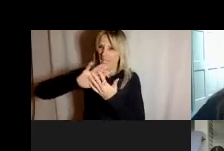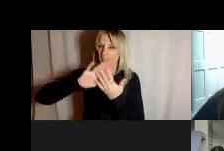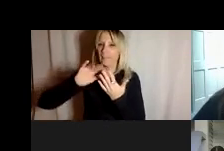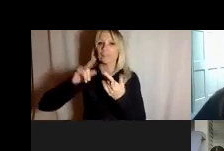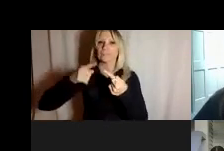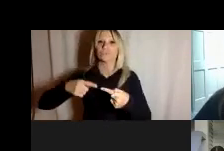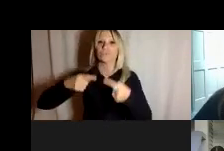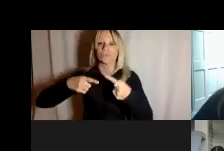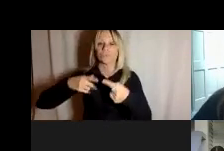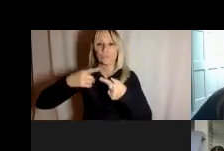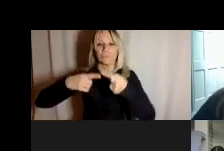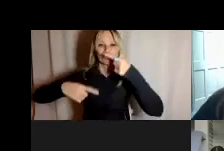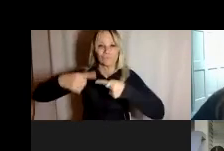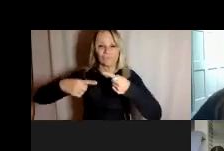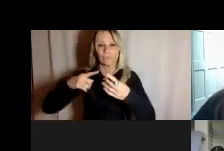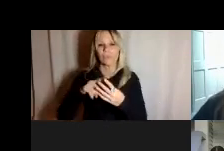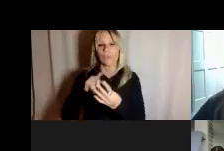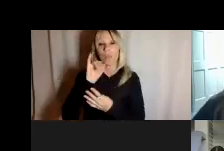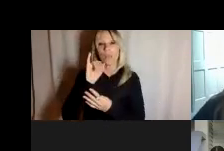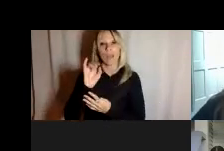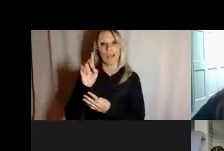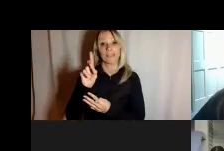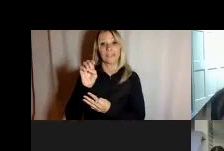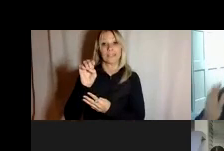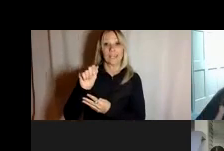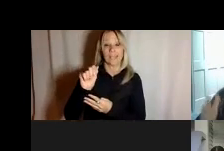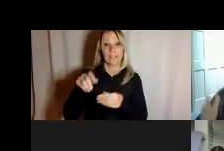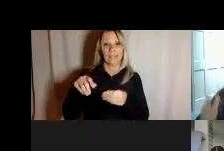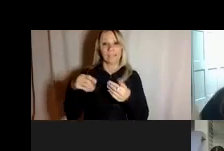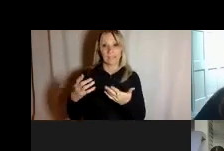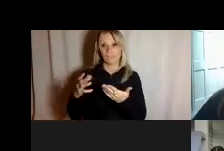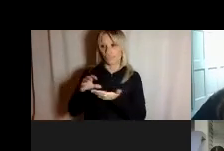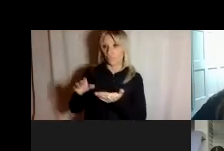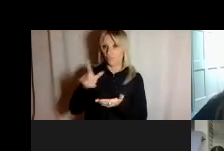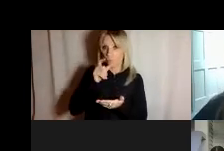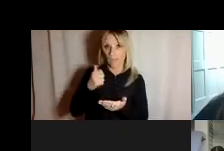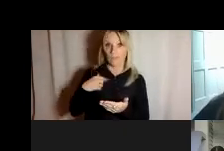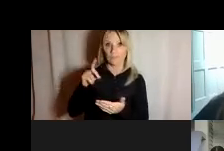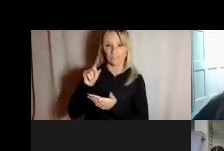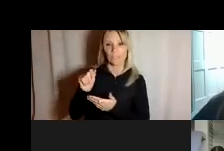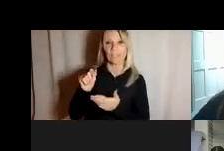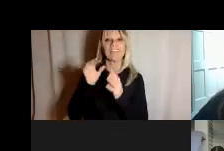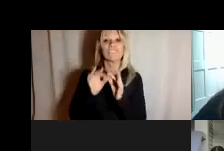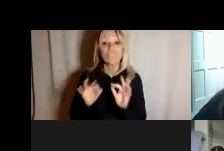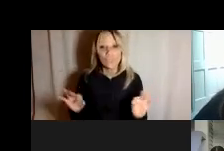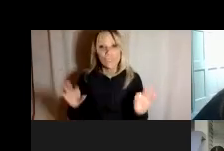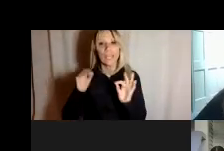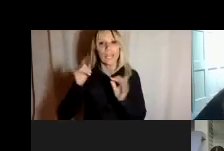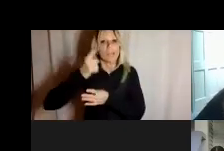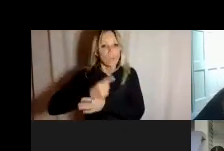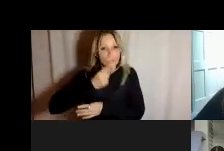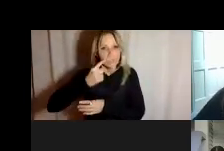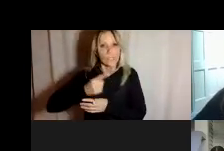fall but idea gives students with disabilities a free and appropriate public education including